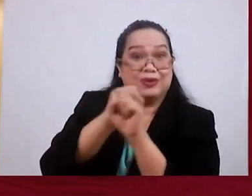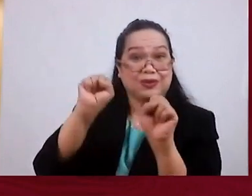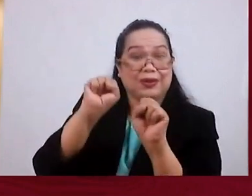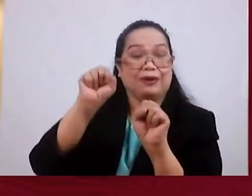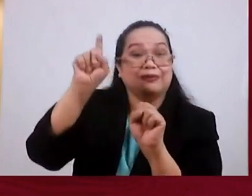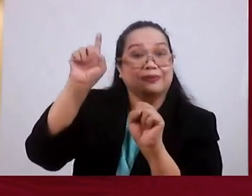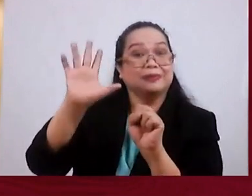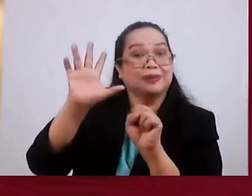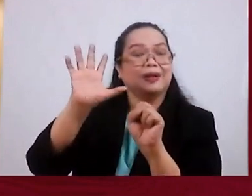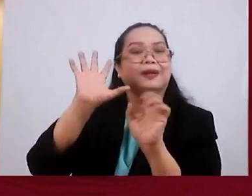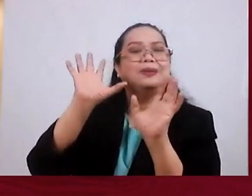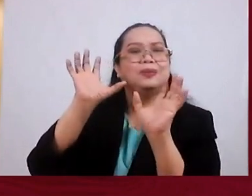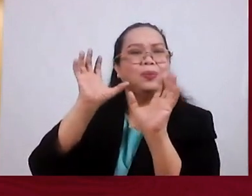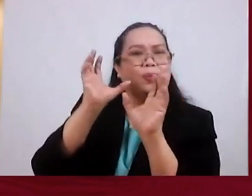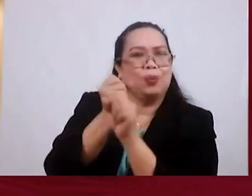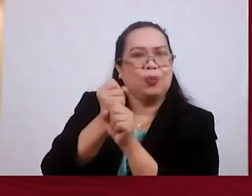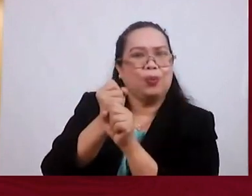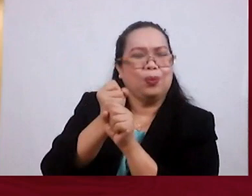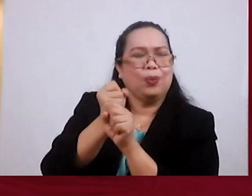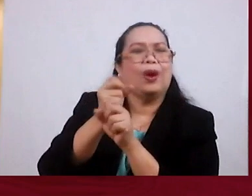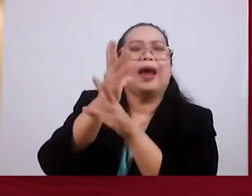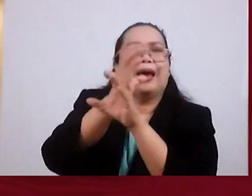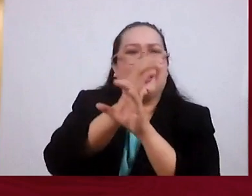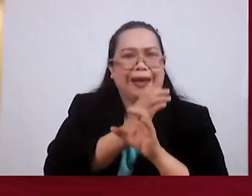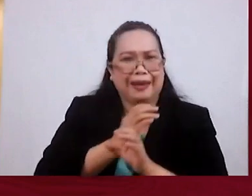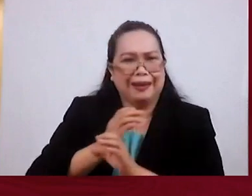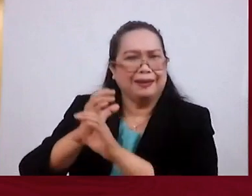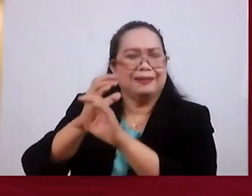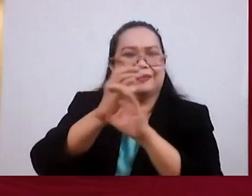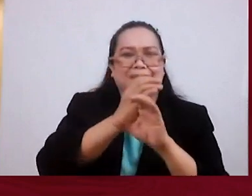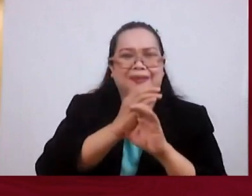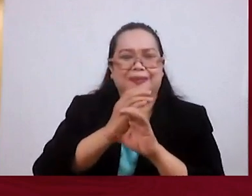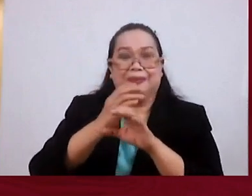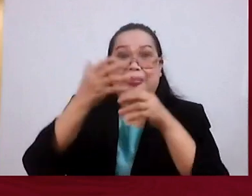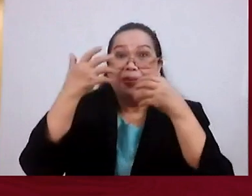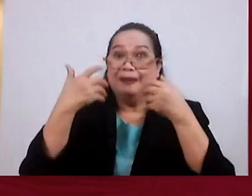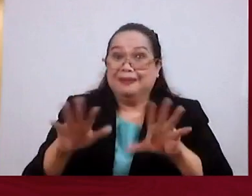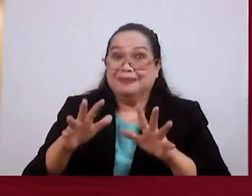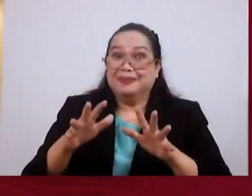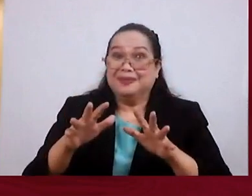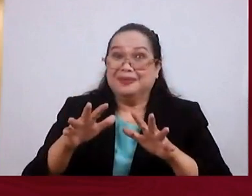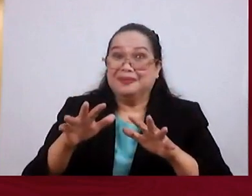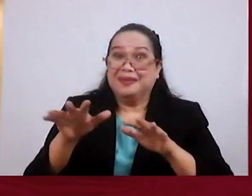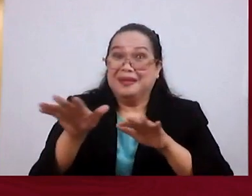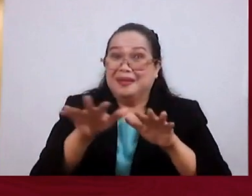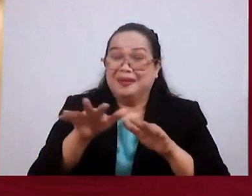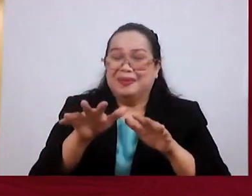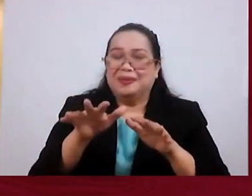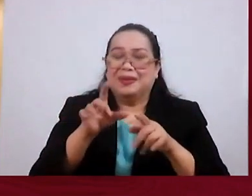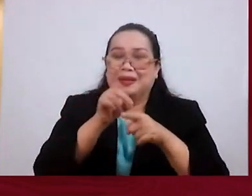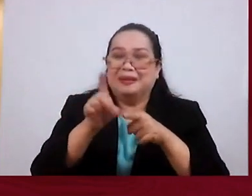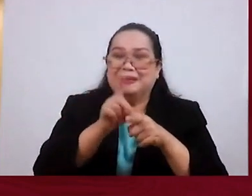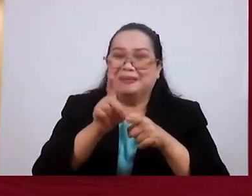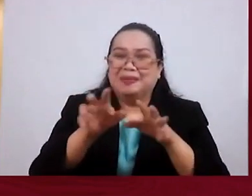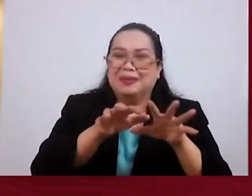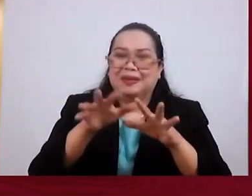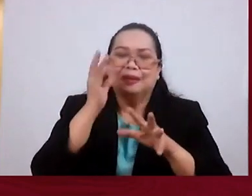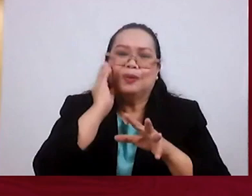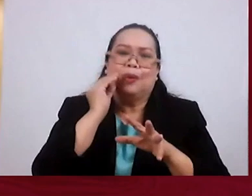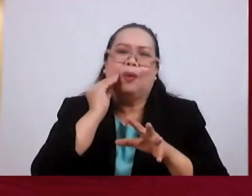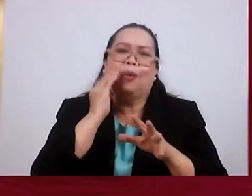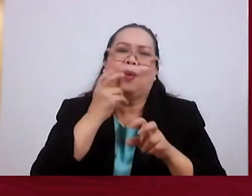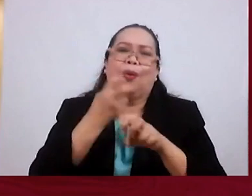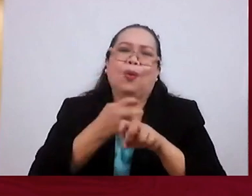God Will Hold You Fast After Shaking Them Up Spiritually He Now Assures